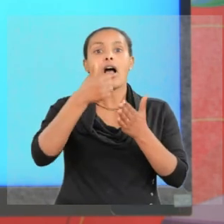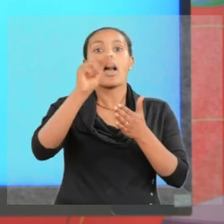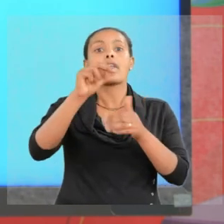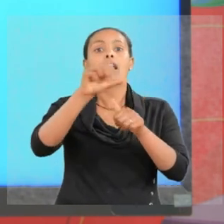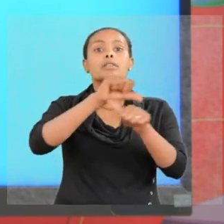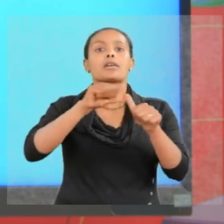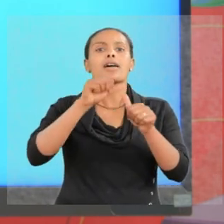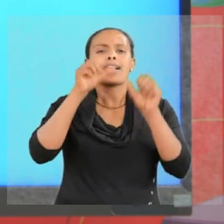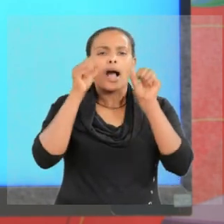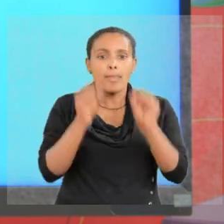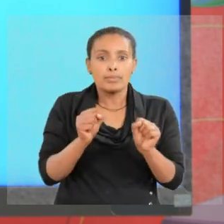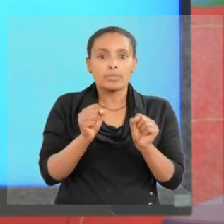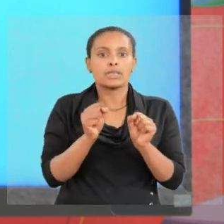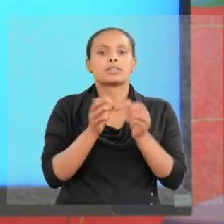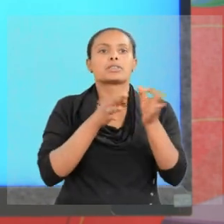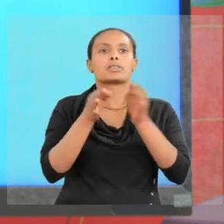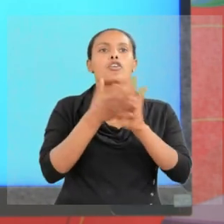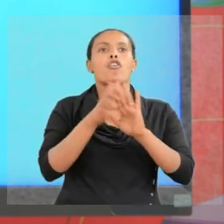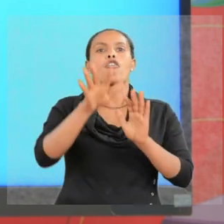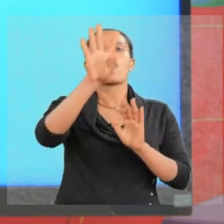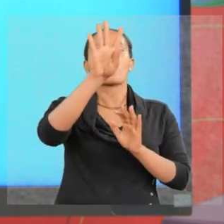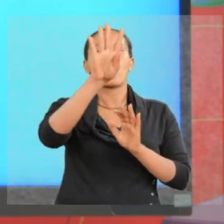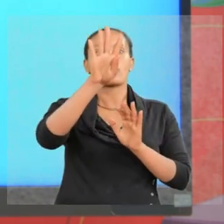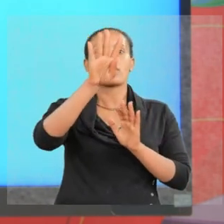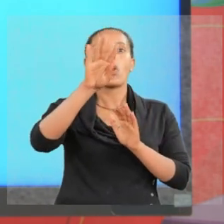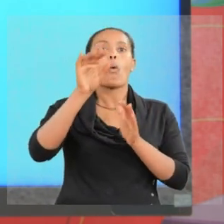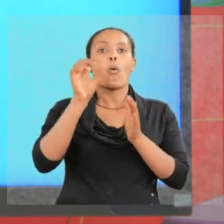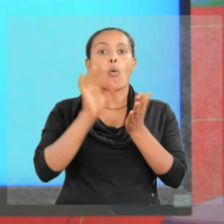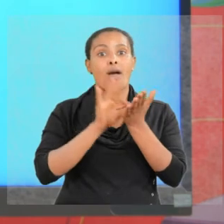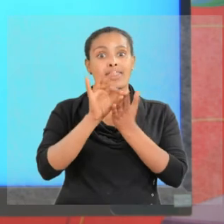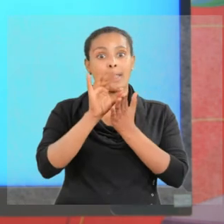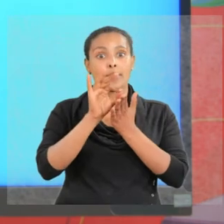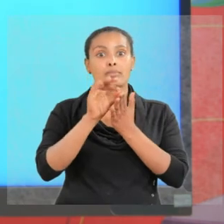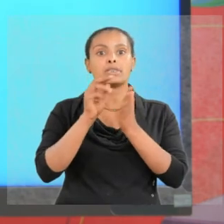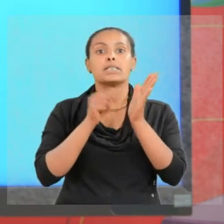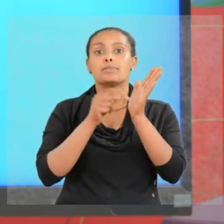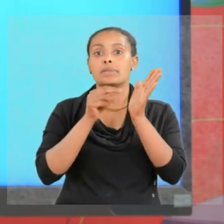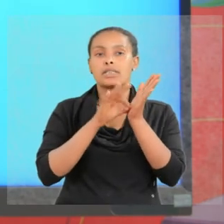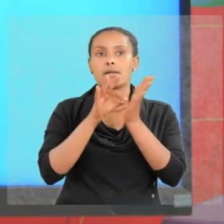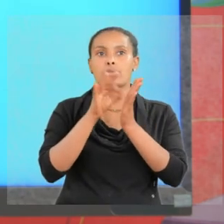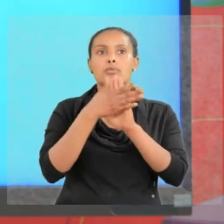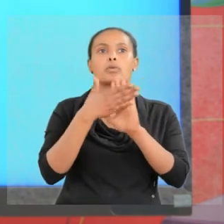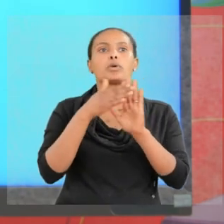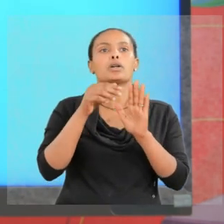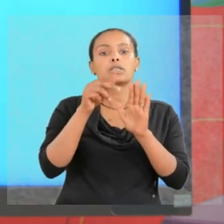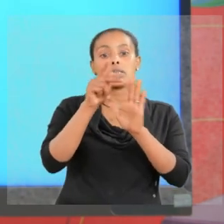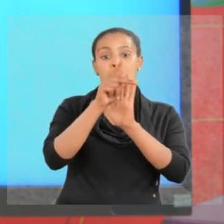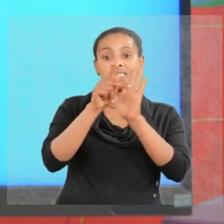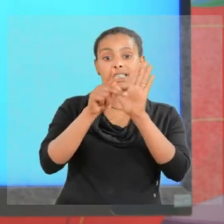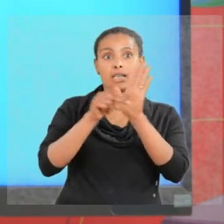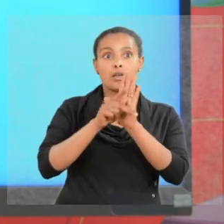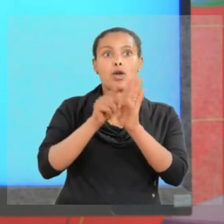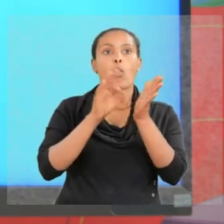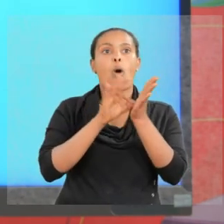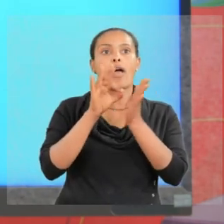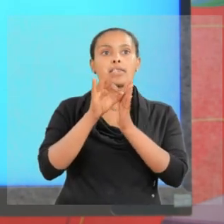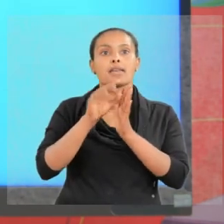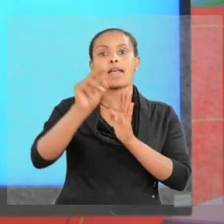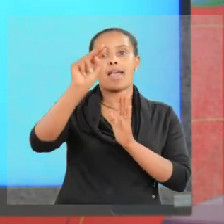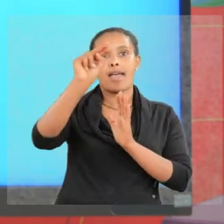can be described by four quantum numbers. These are the principal quantum